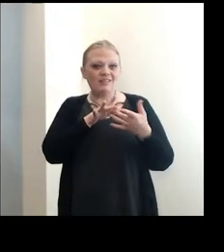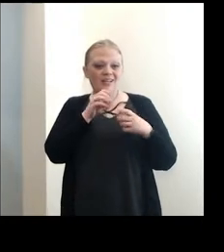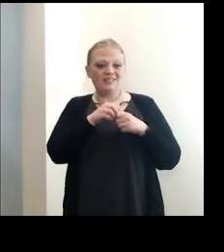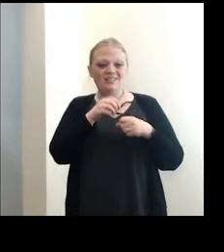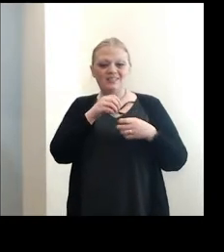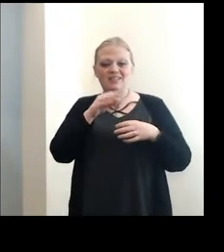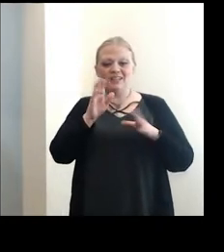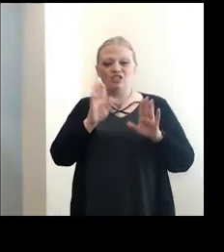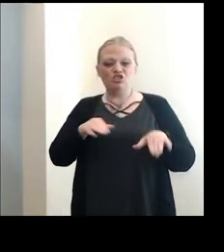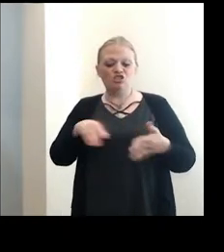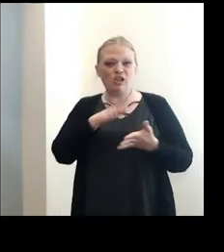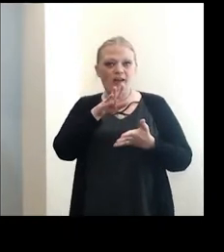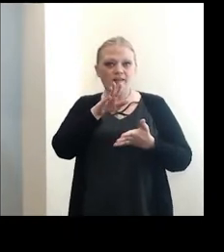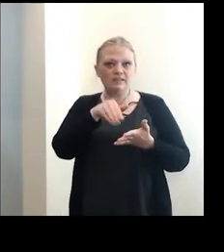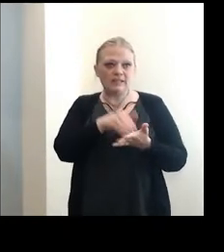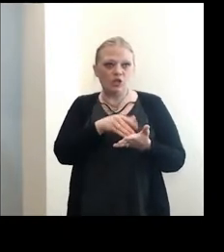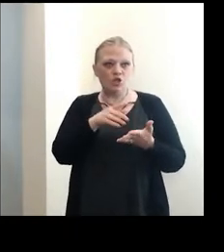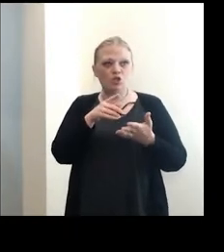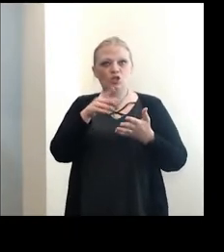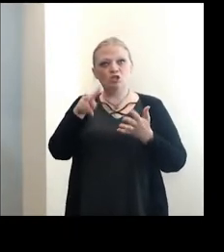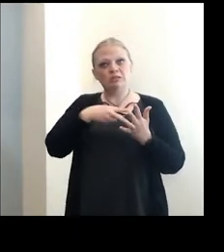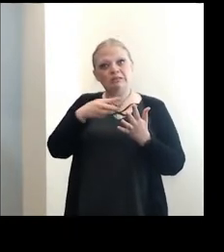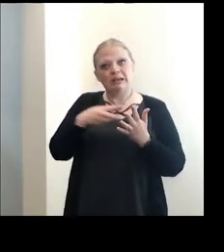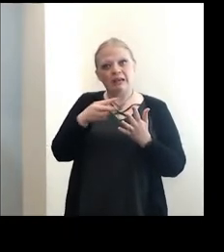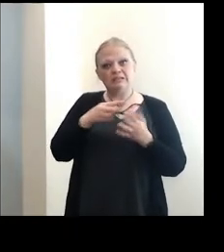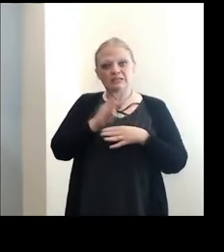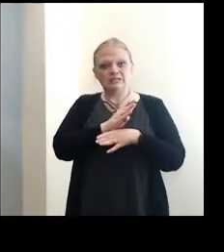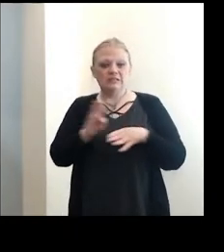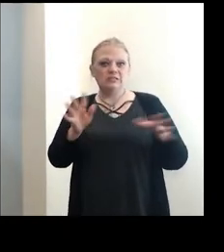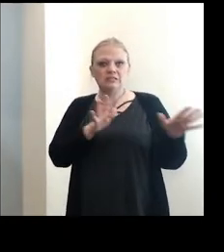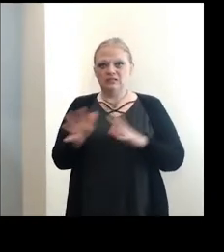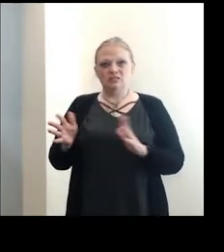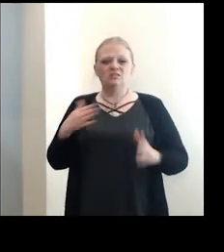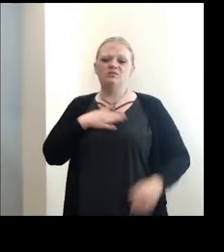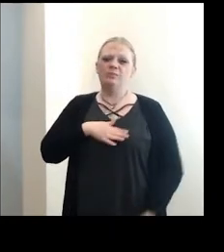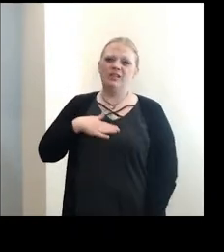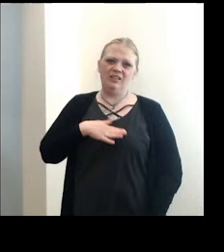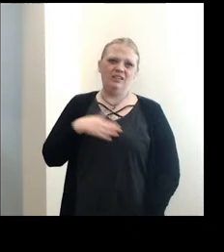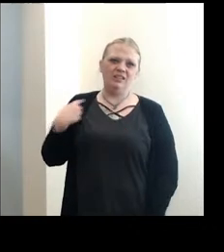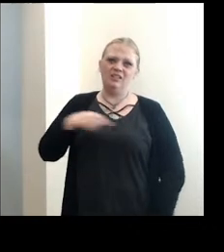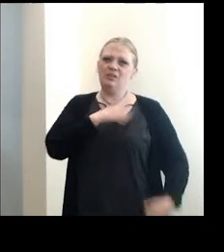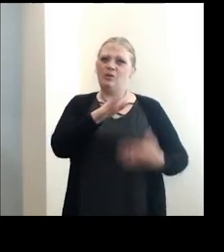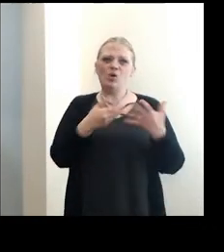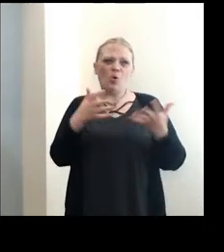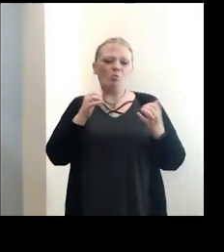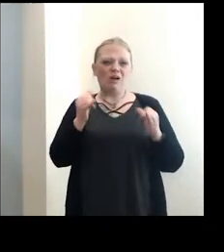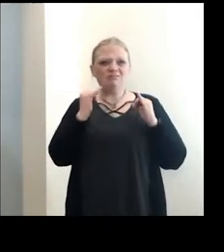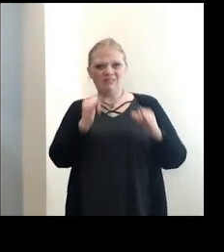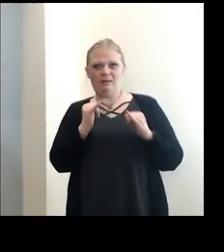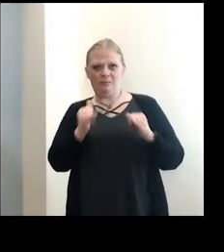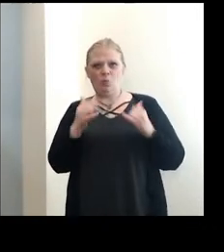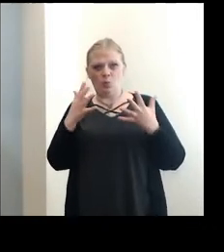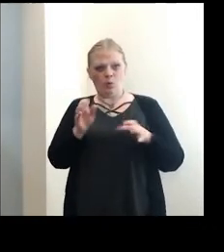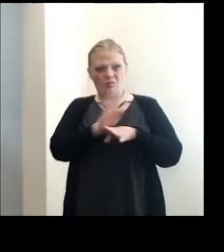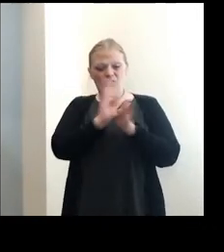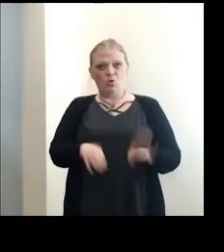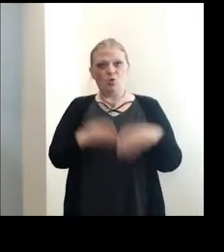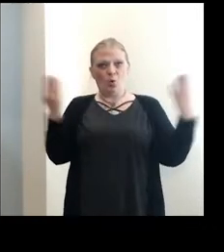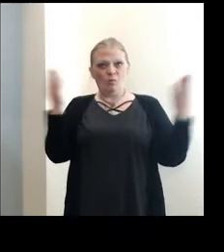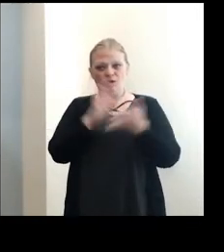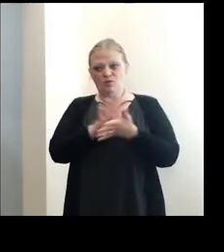centers, dance studios and other small businesses. So please, we all want the same thing. We all want businesses to open up,